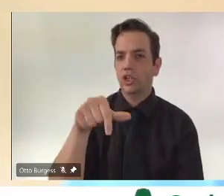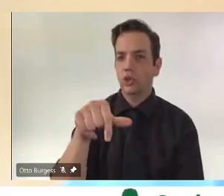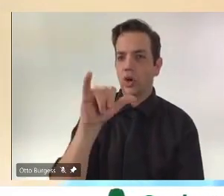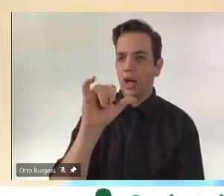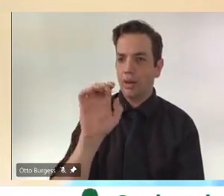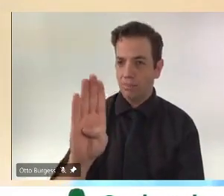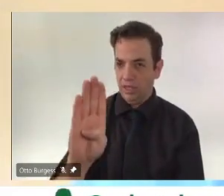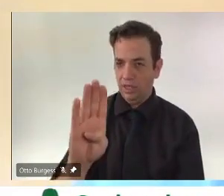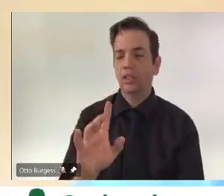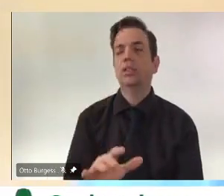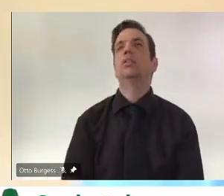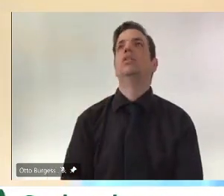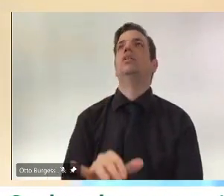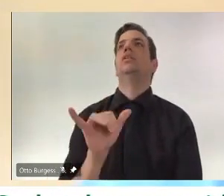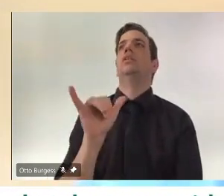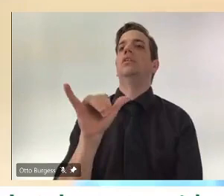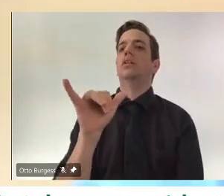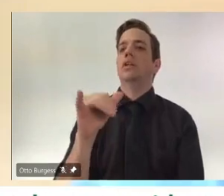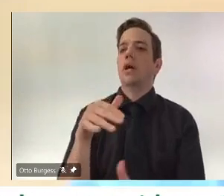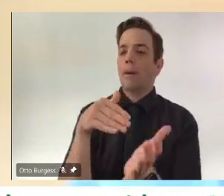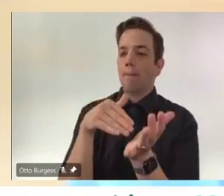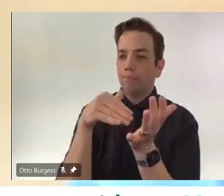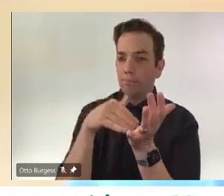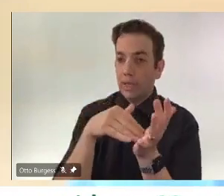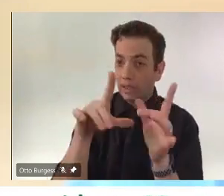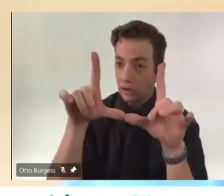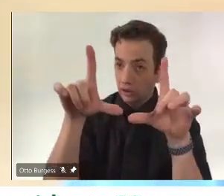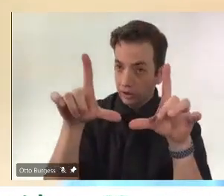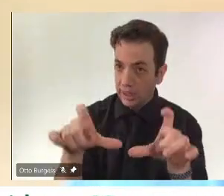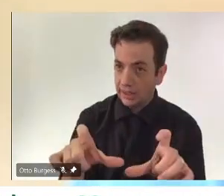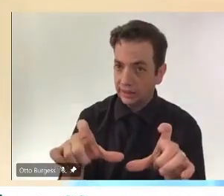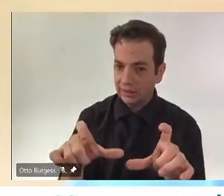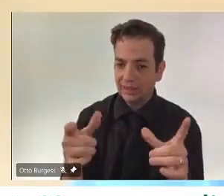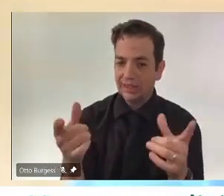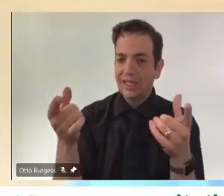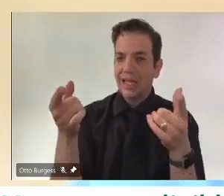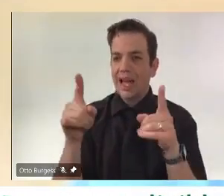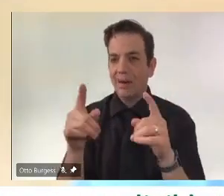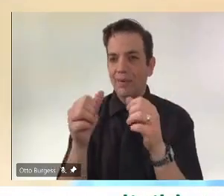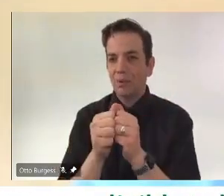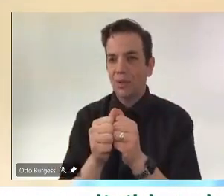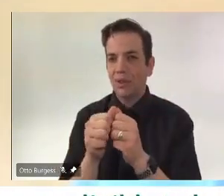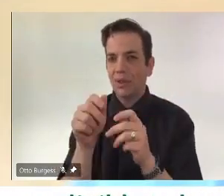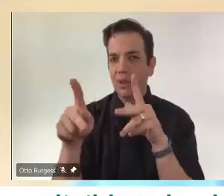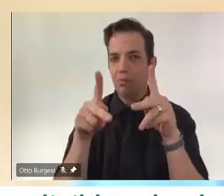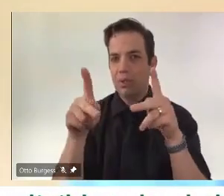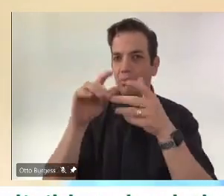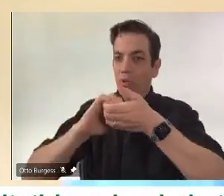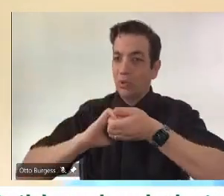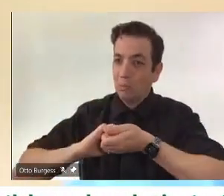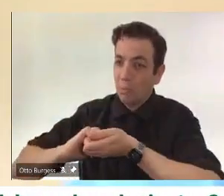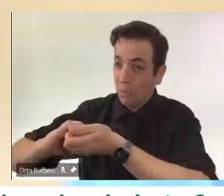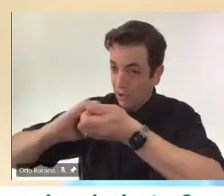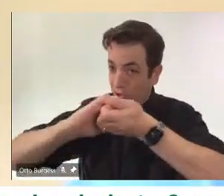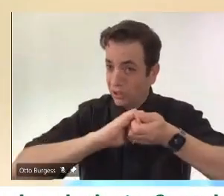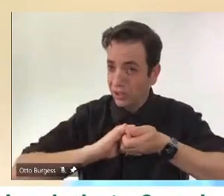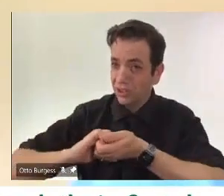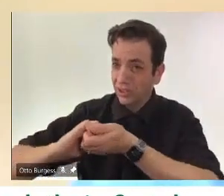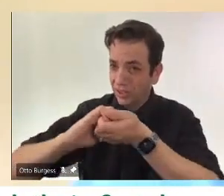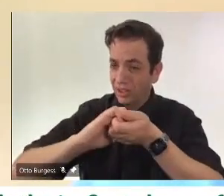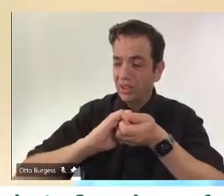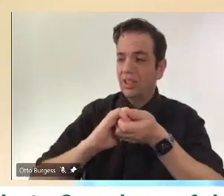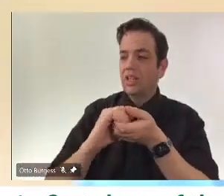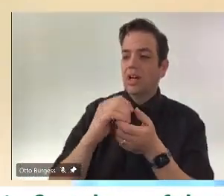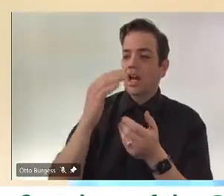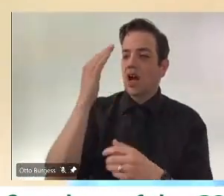all provinces take part in these kinds of trials. Obviously, once the results are in, they help everyone. And of course, as you know, we